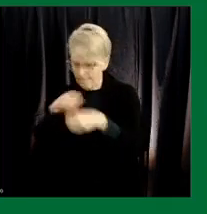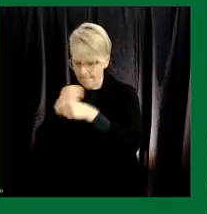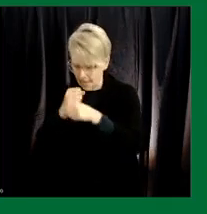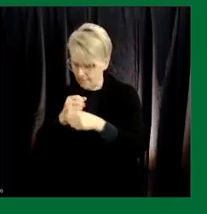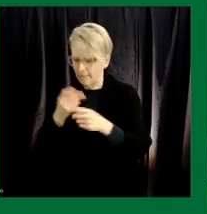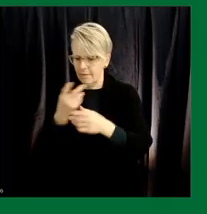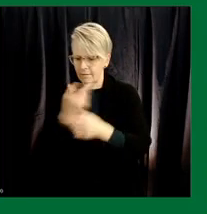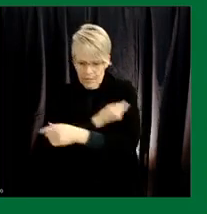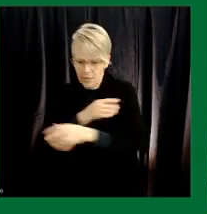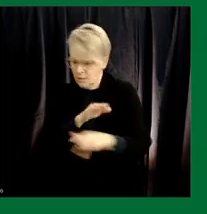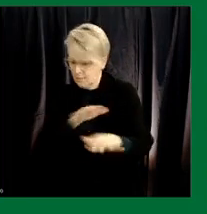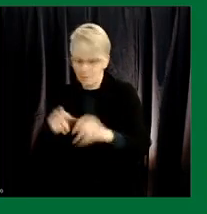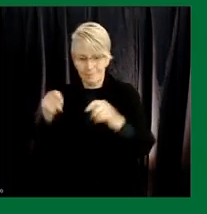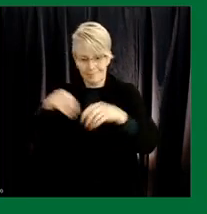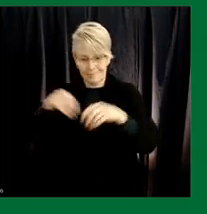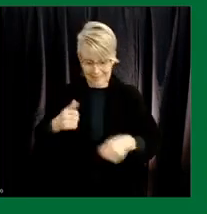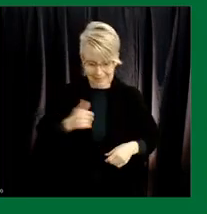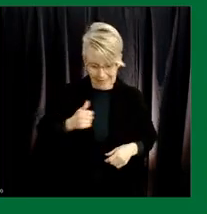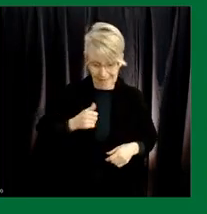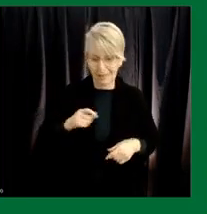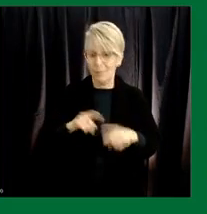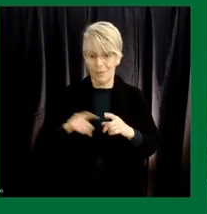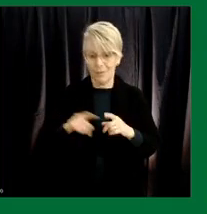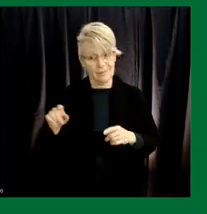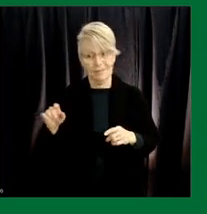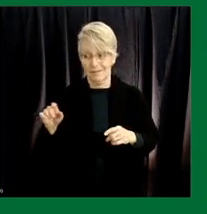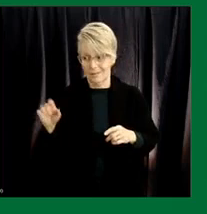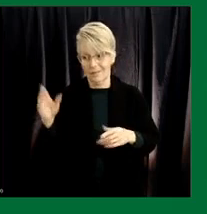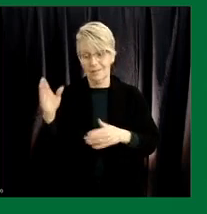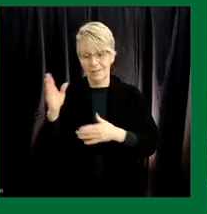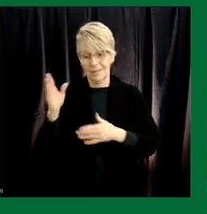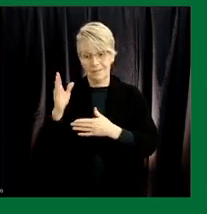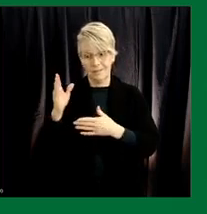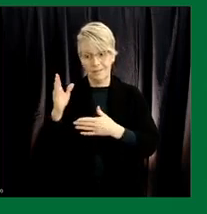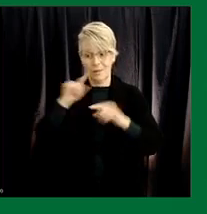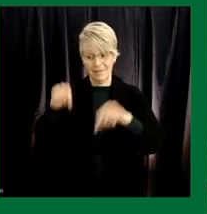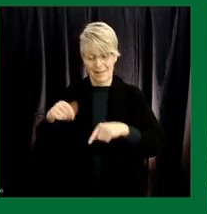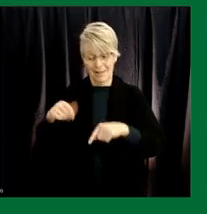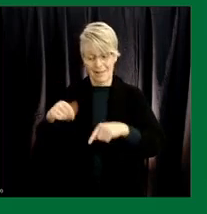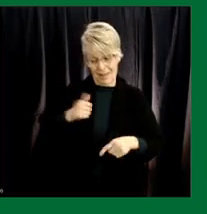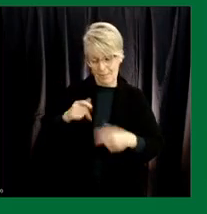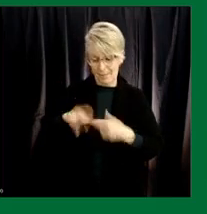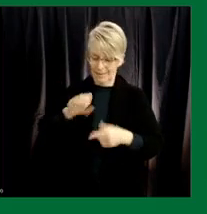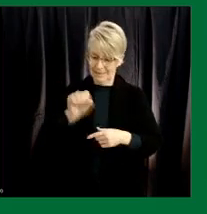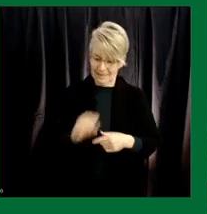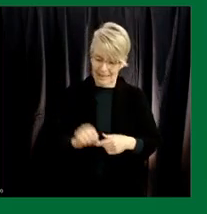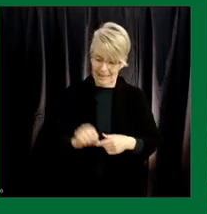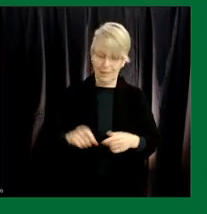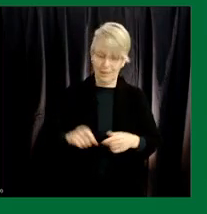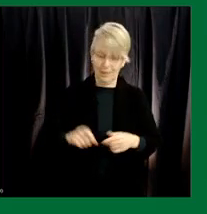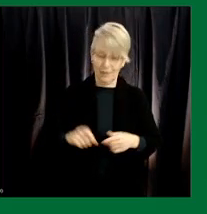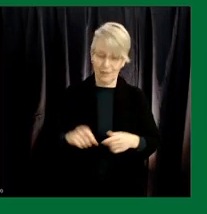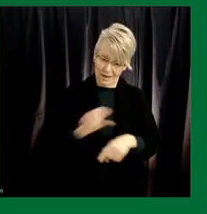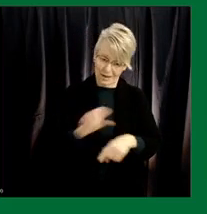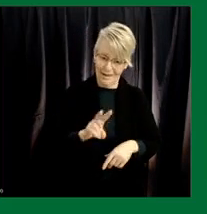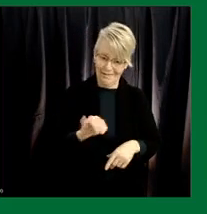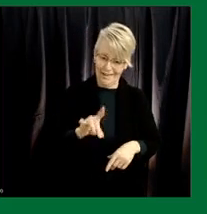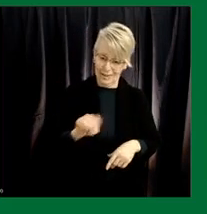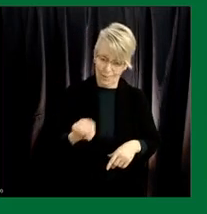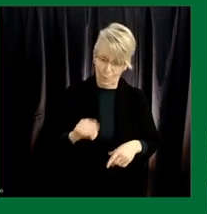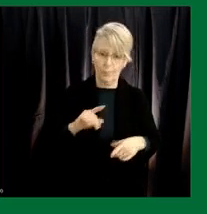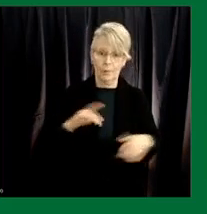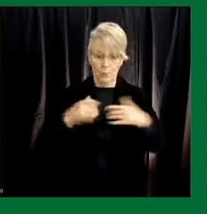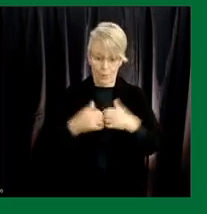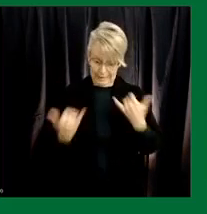vaccines not only right here in canada but part of it part of the canadian capacity right here in saskatoon with veto intervac so very much concerned about today